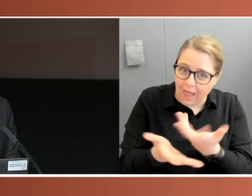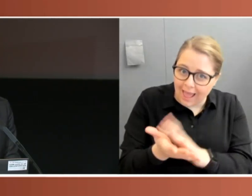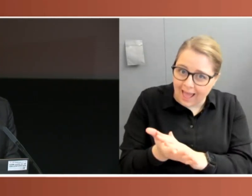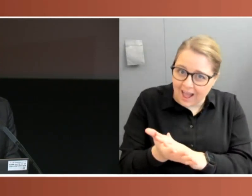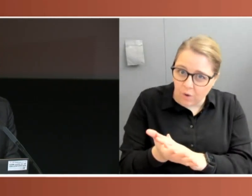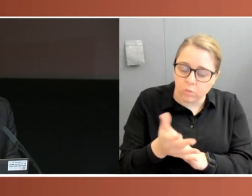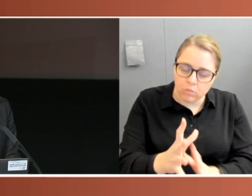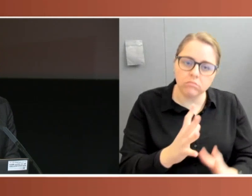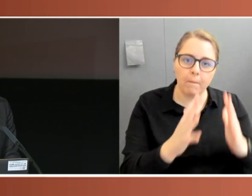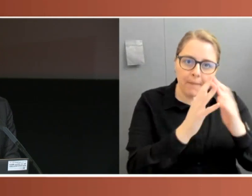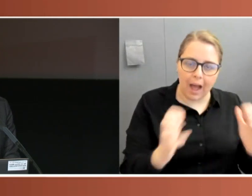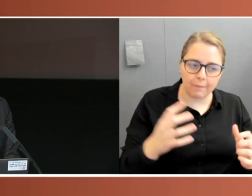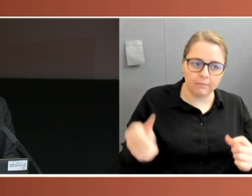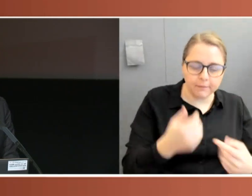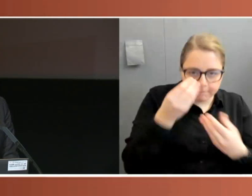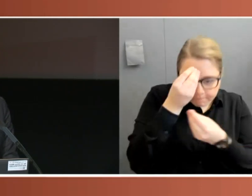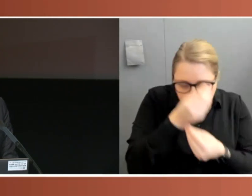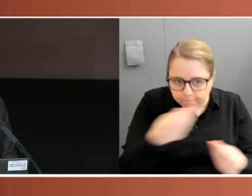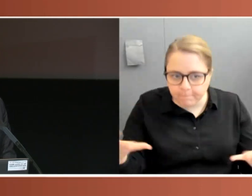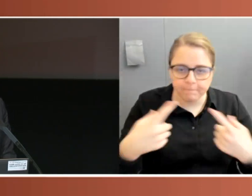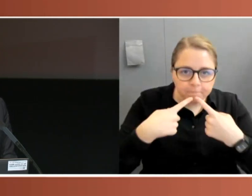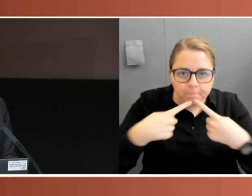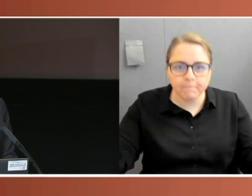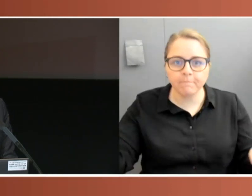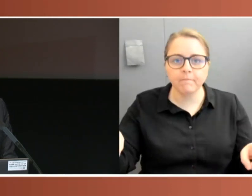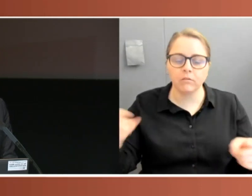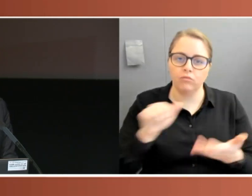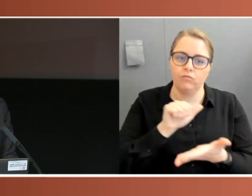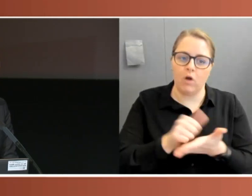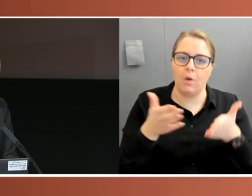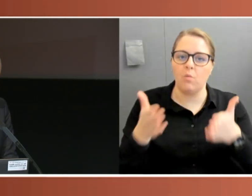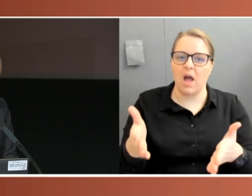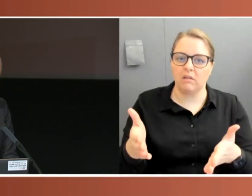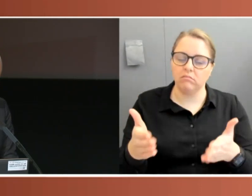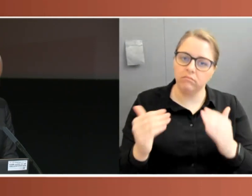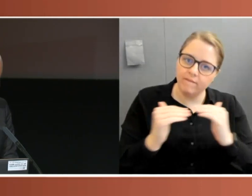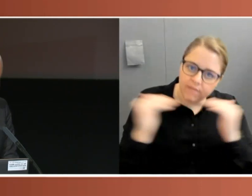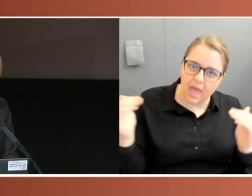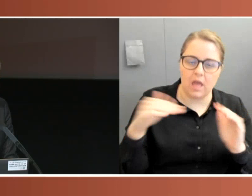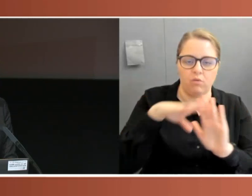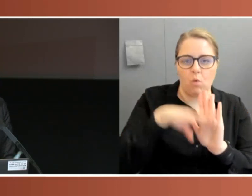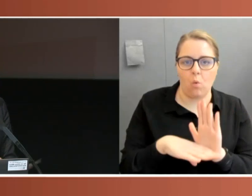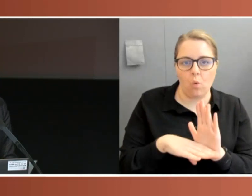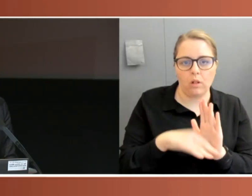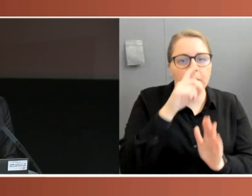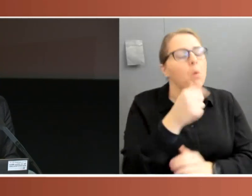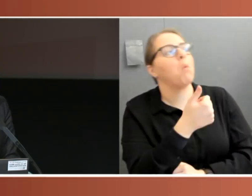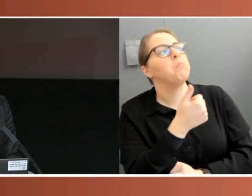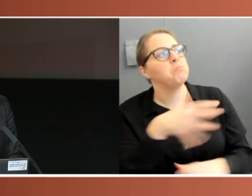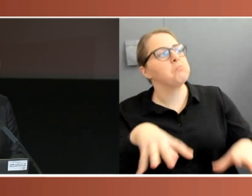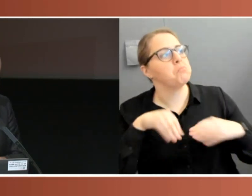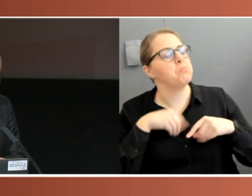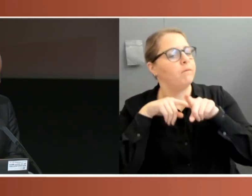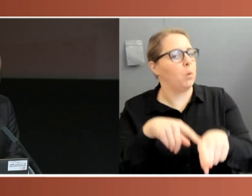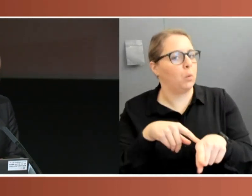making people feel as if they are proportionate, and that it's reasonable for people to follow those measures. So